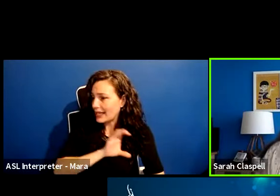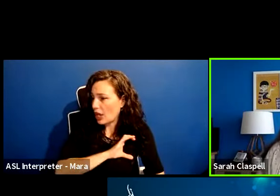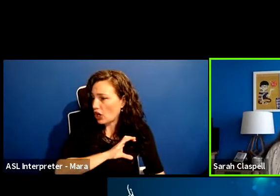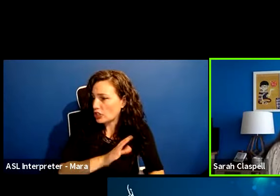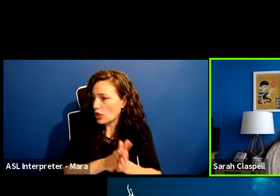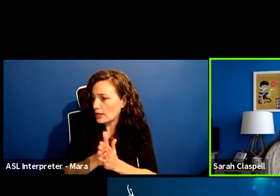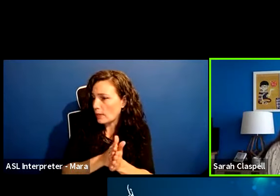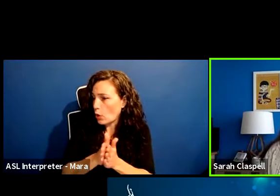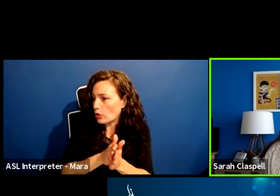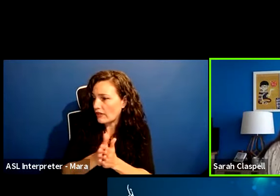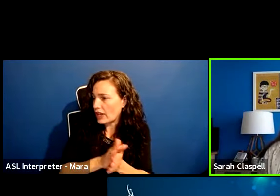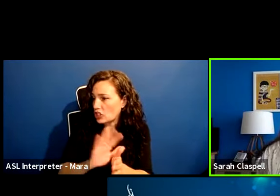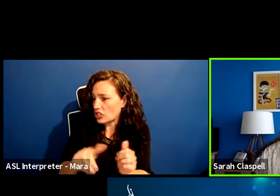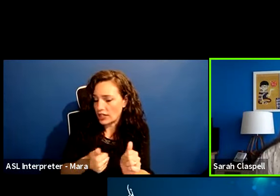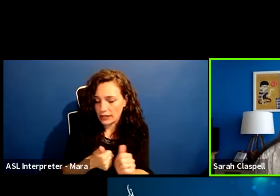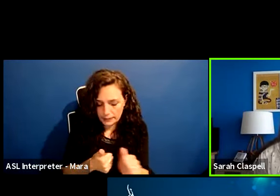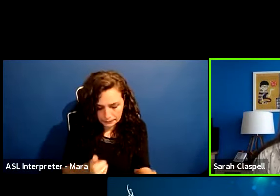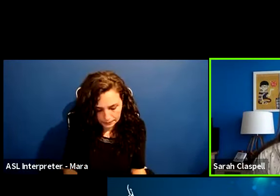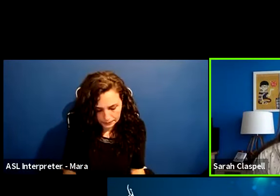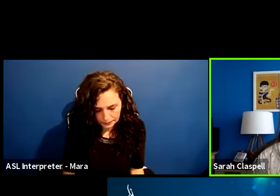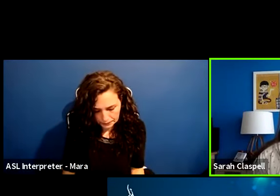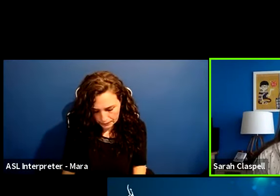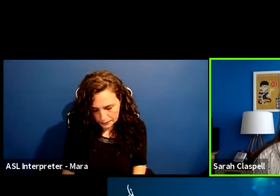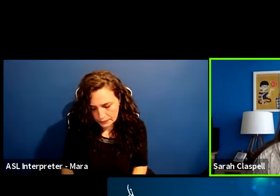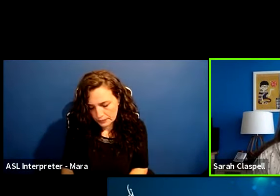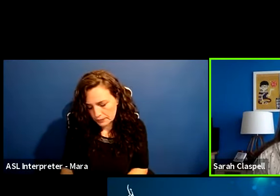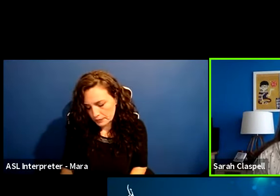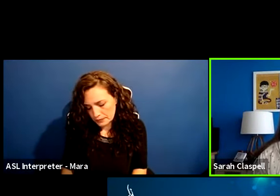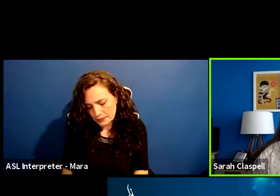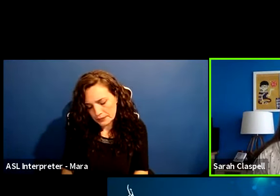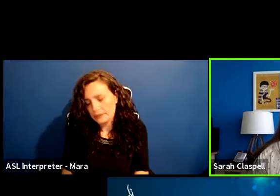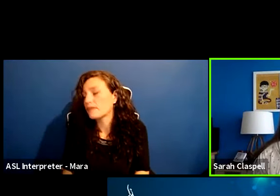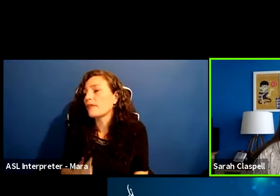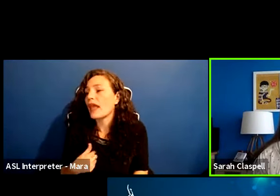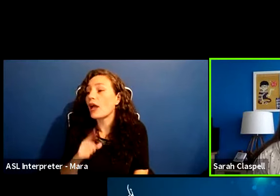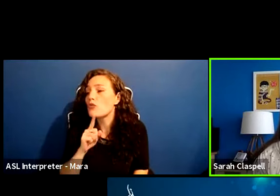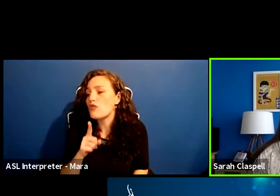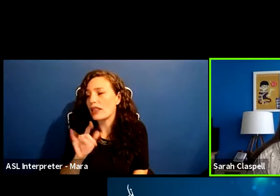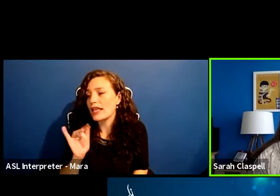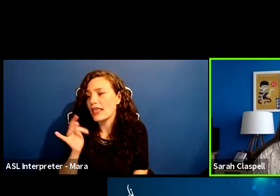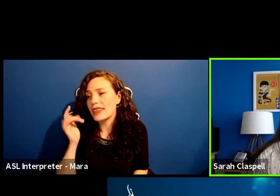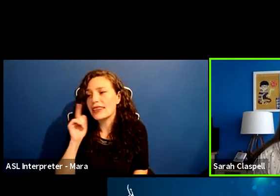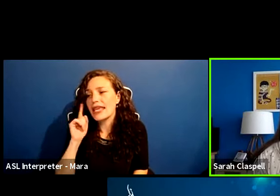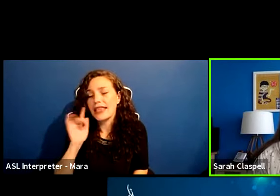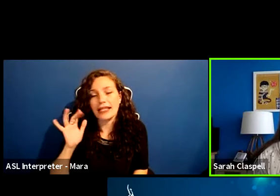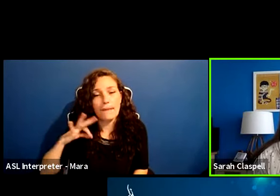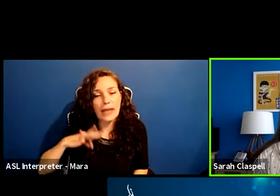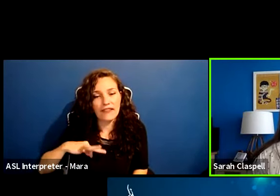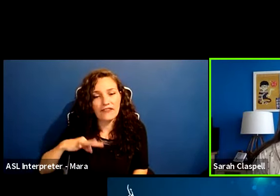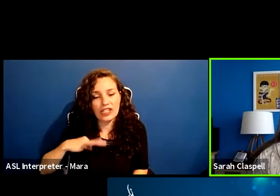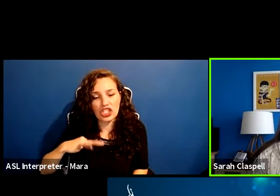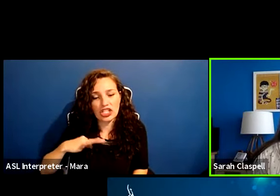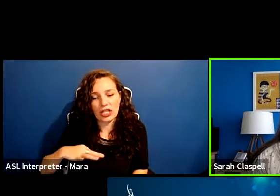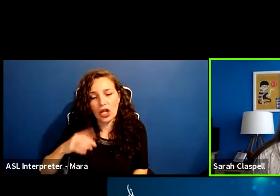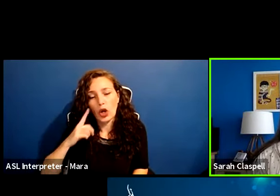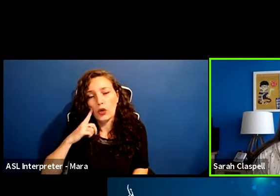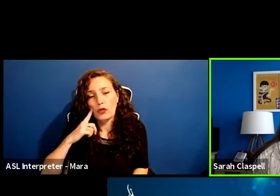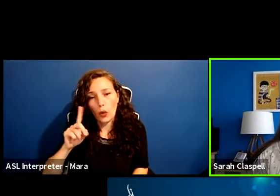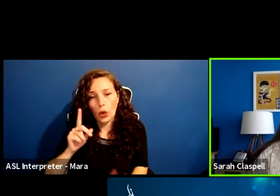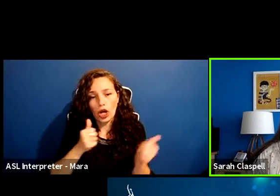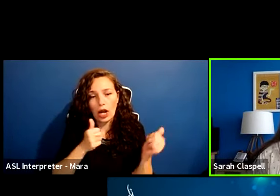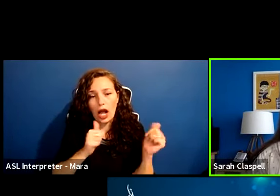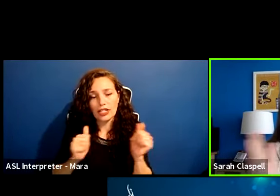motivation thing that we did at the very end. I, I really find that useful, um, in auditions in that, um, when you,